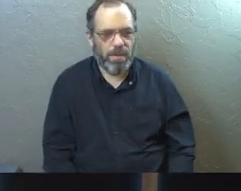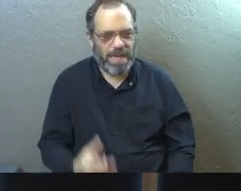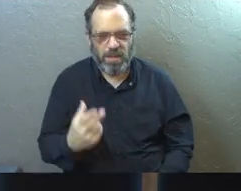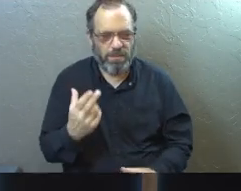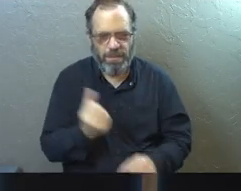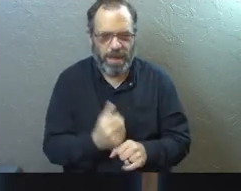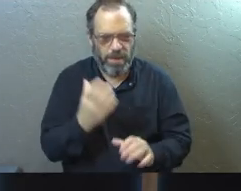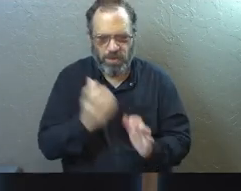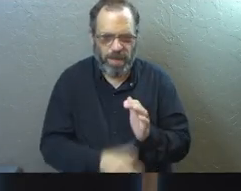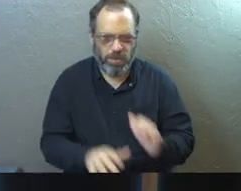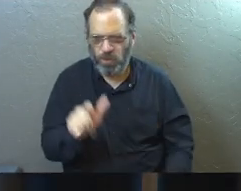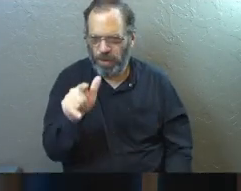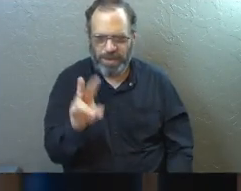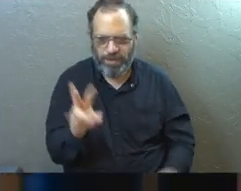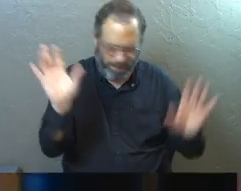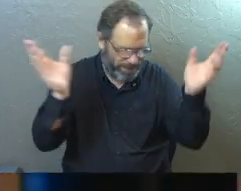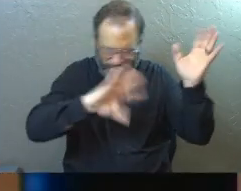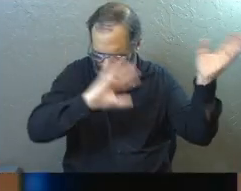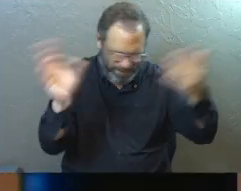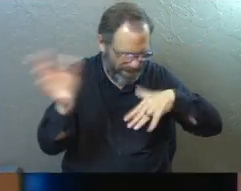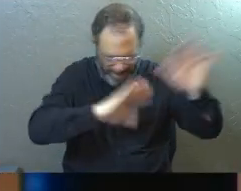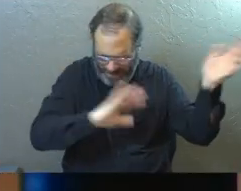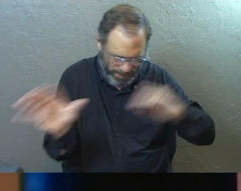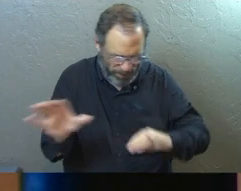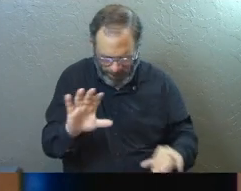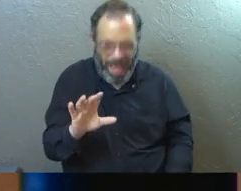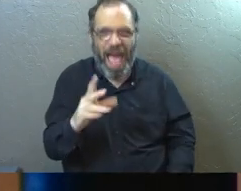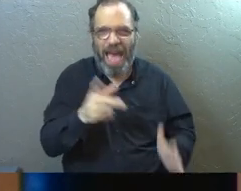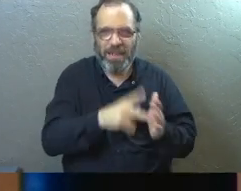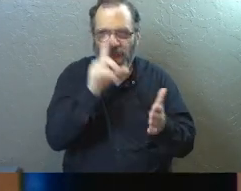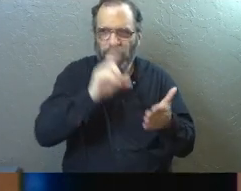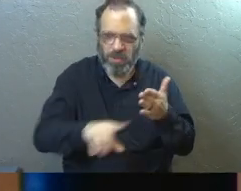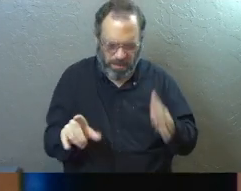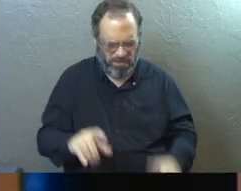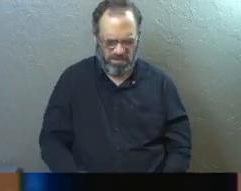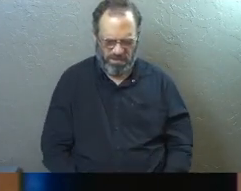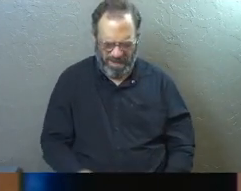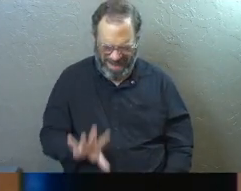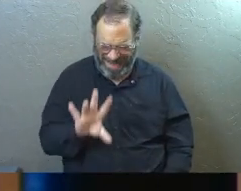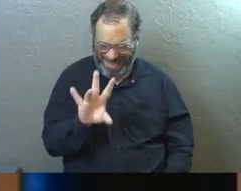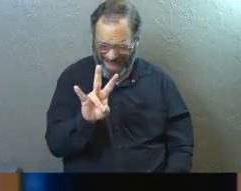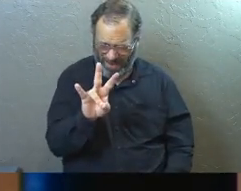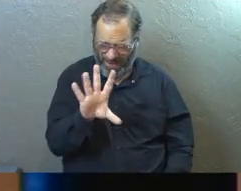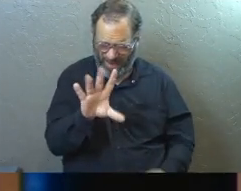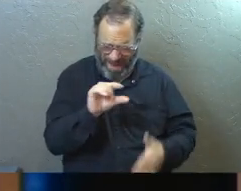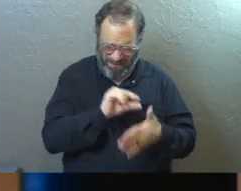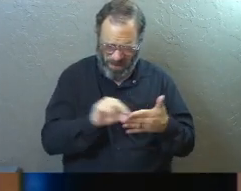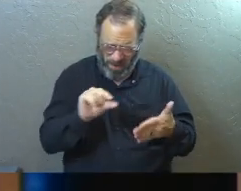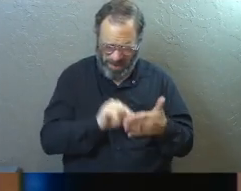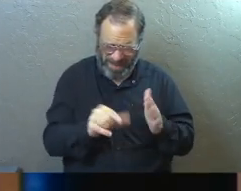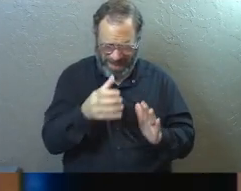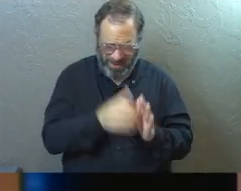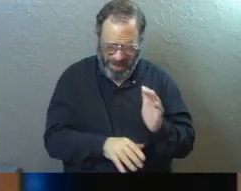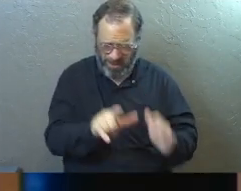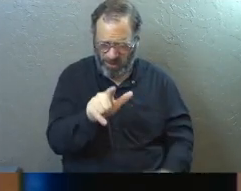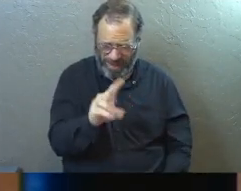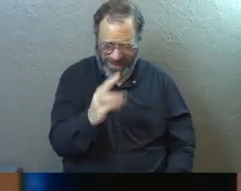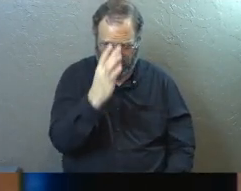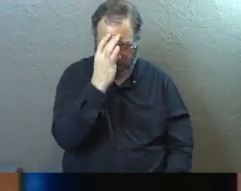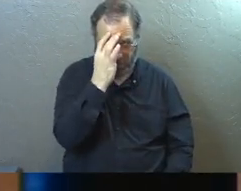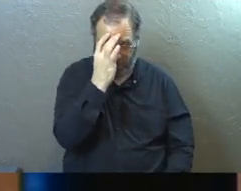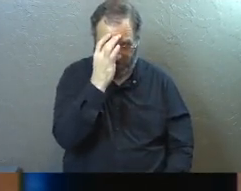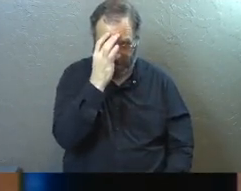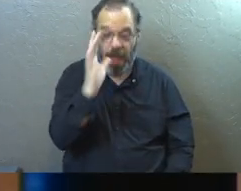chapter 27, I think. Anyway, I like had to double check it three times yesterday. I was like, there's no way there's 75 verses. There is. All right, anyway.